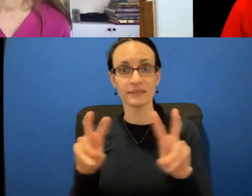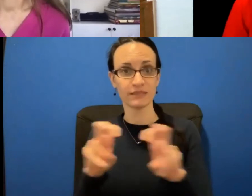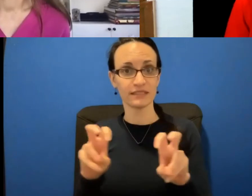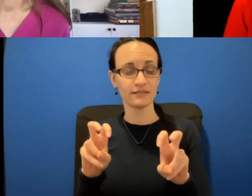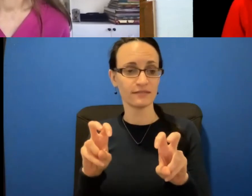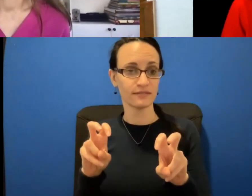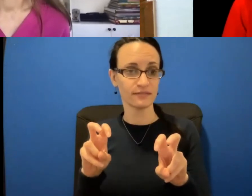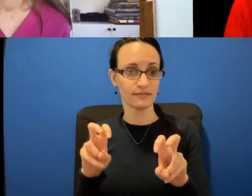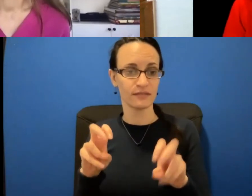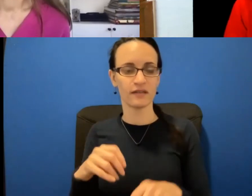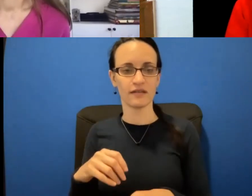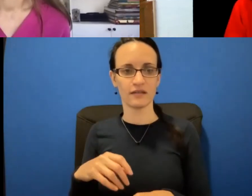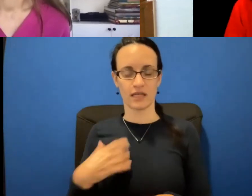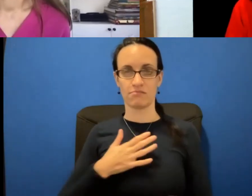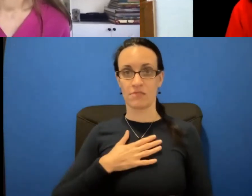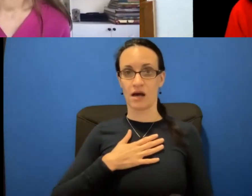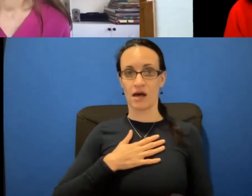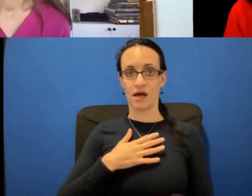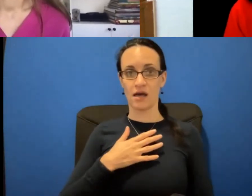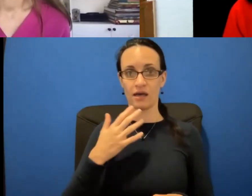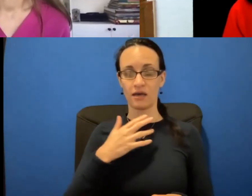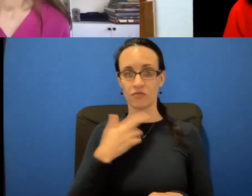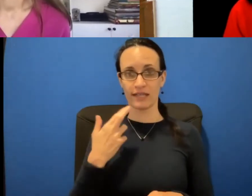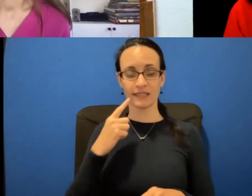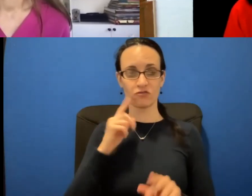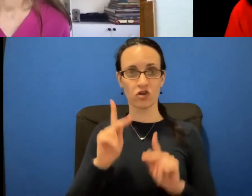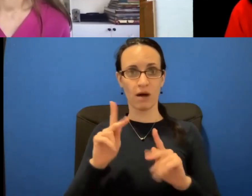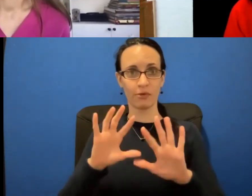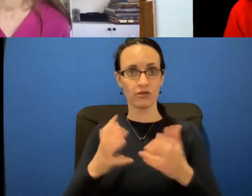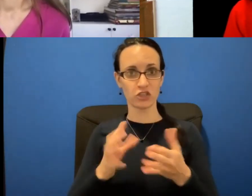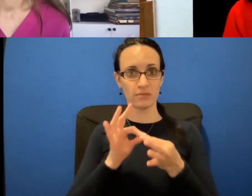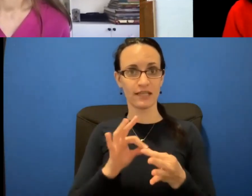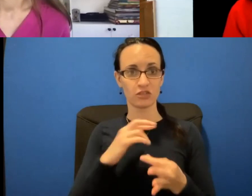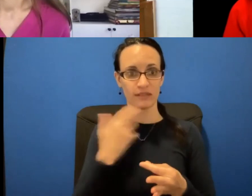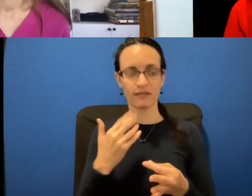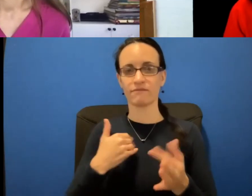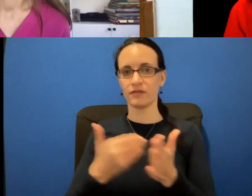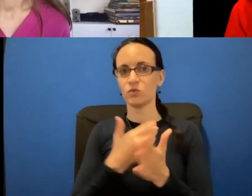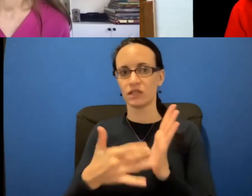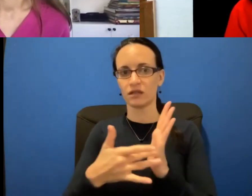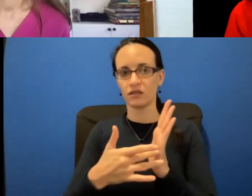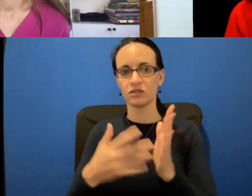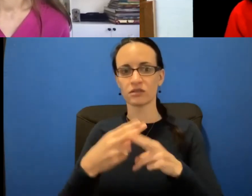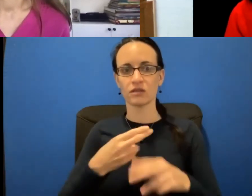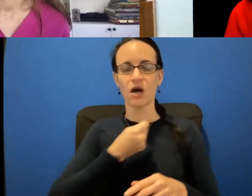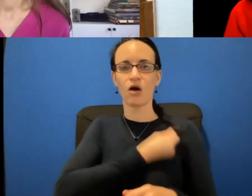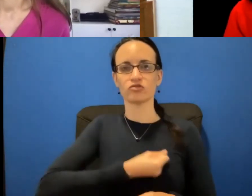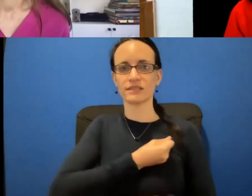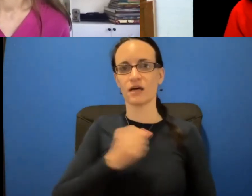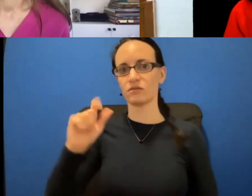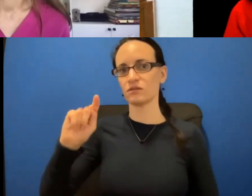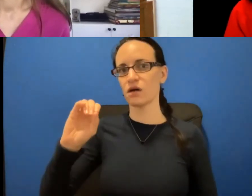and my risk as opposed to population based risk, there are emerging technologies, something called ultrasound tomography